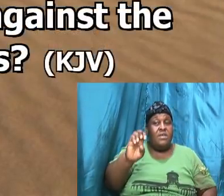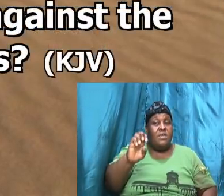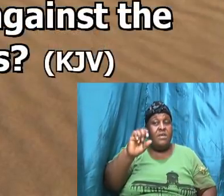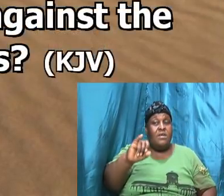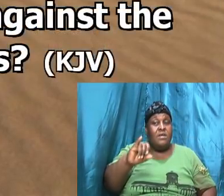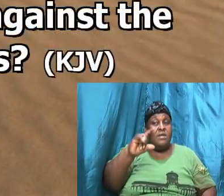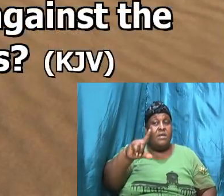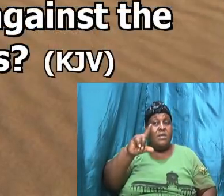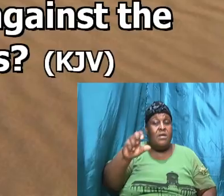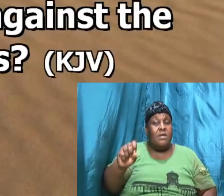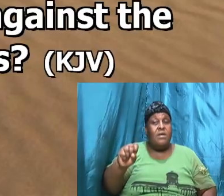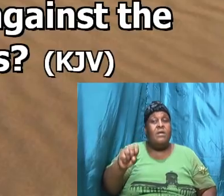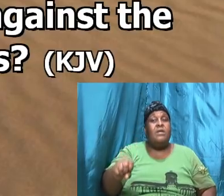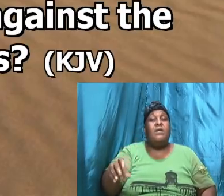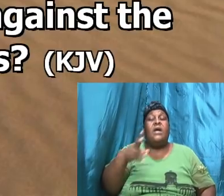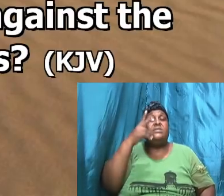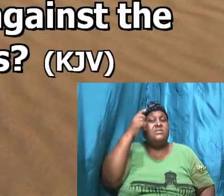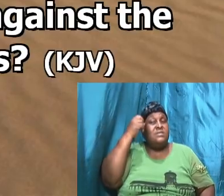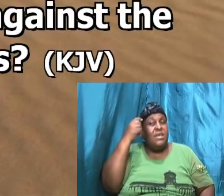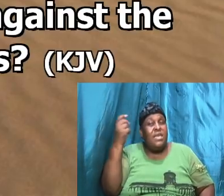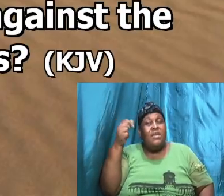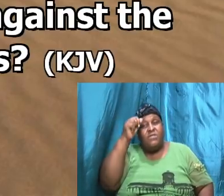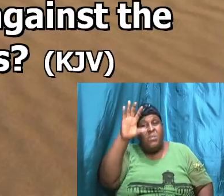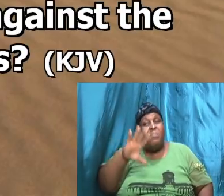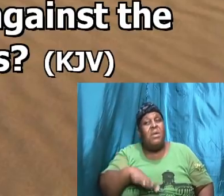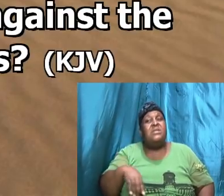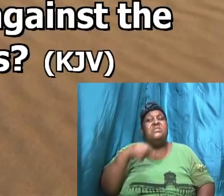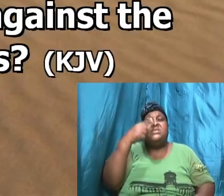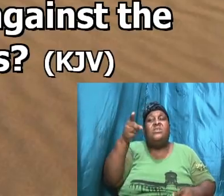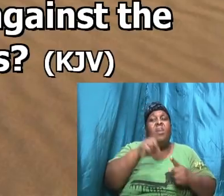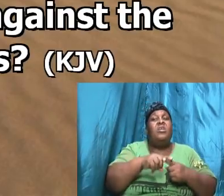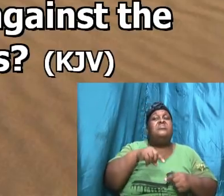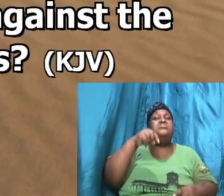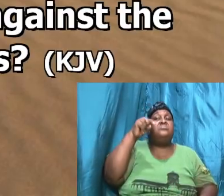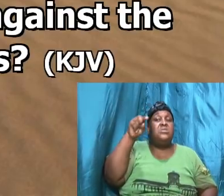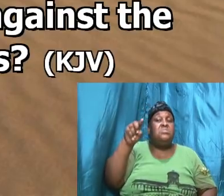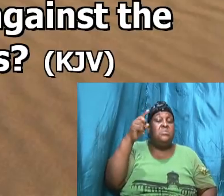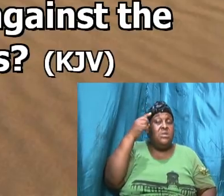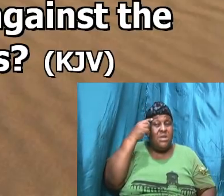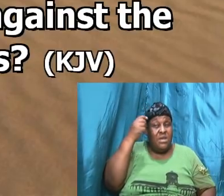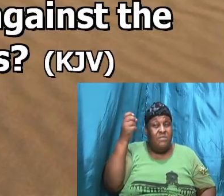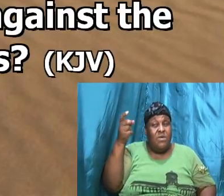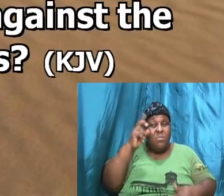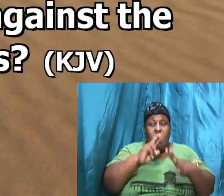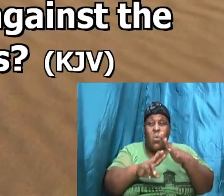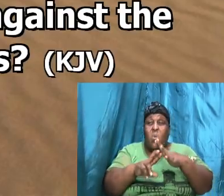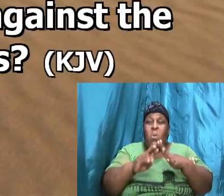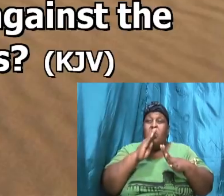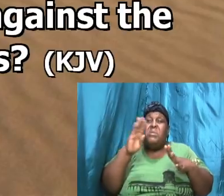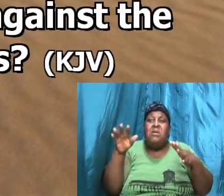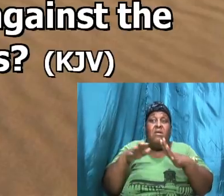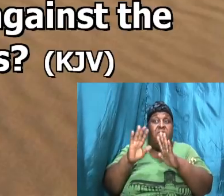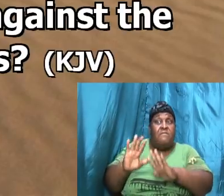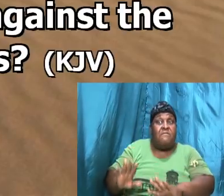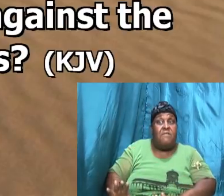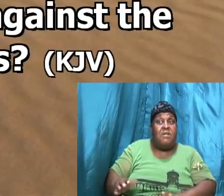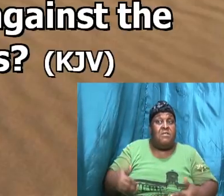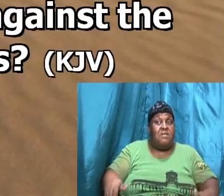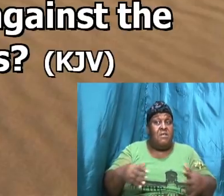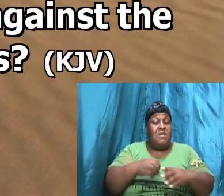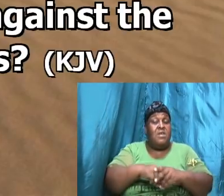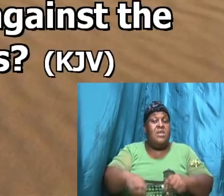and David men said unto him behold we be afraid here in Judah